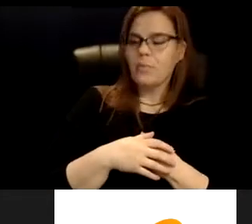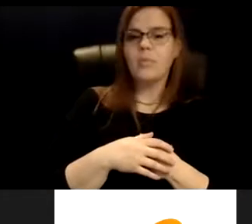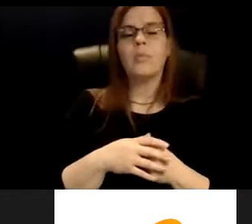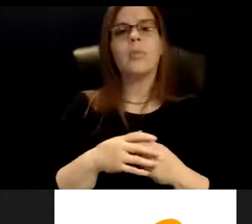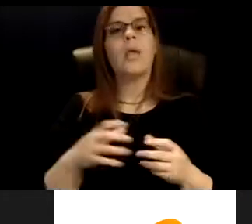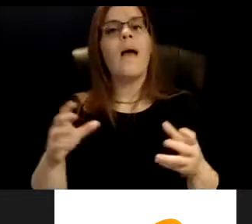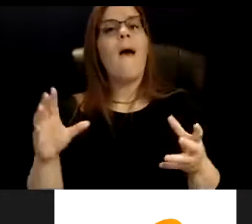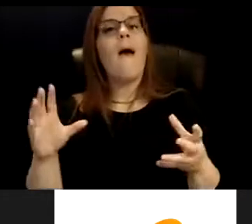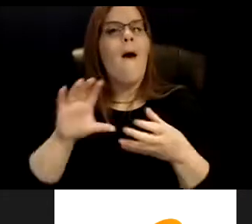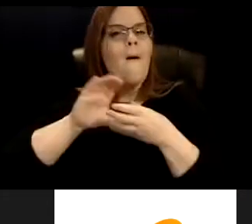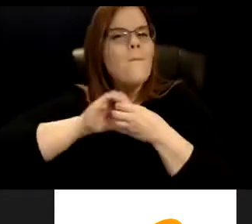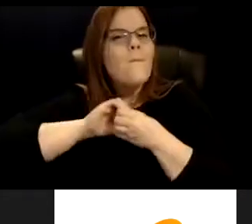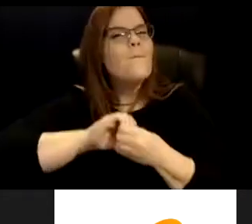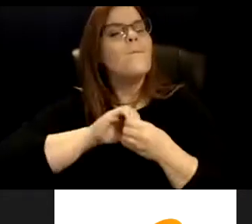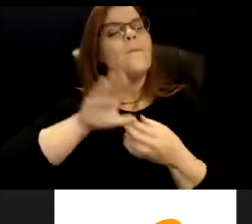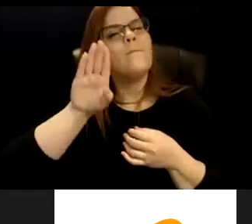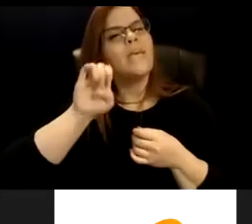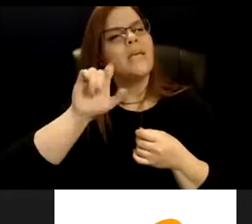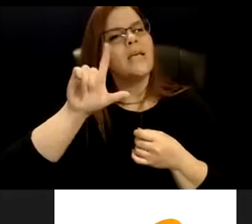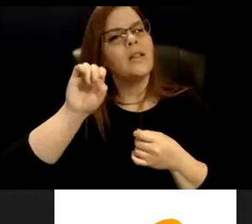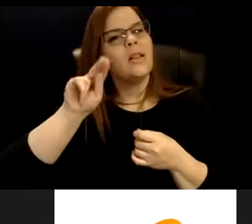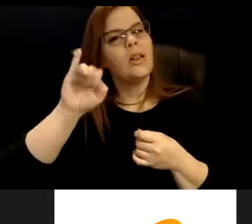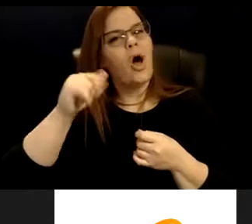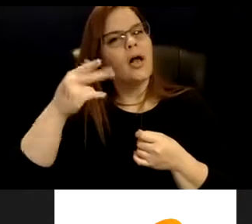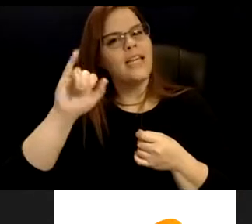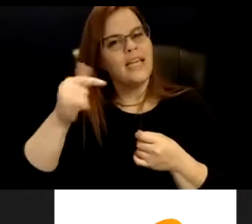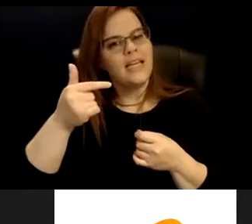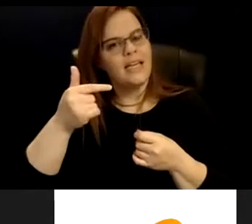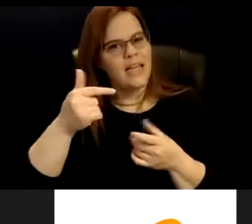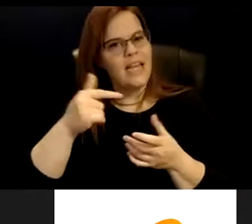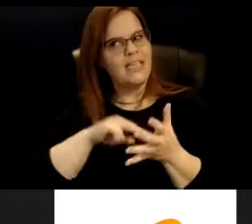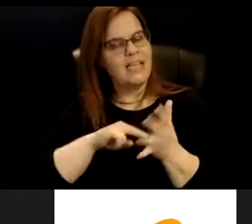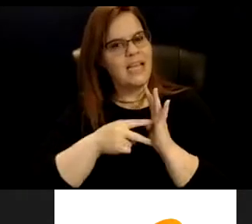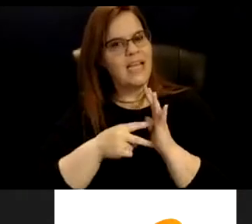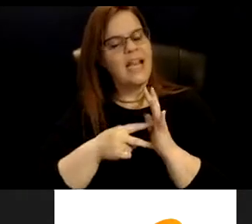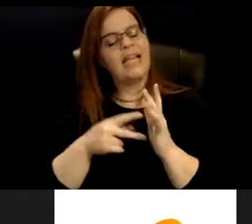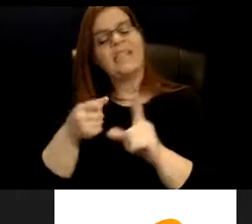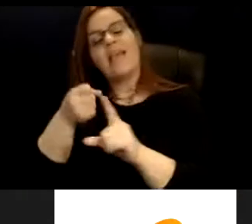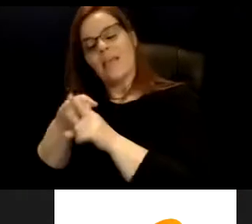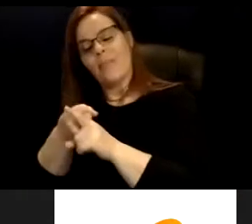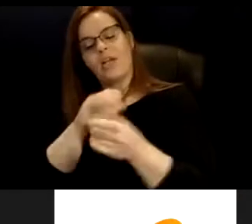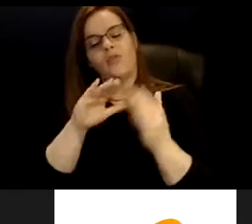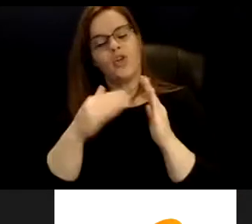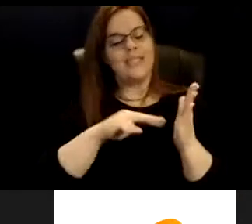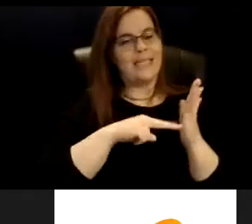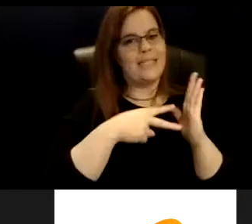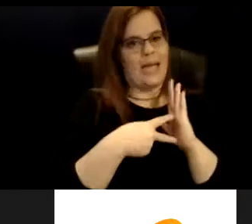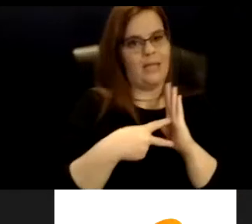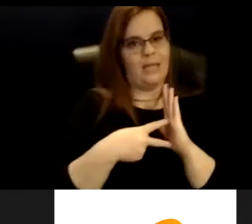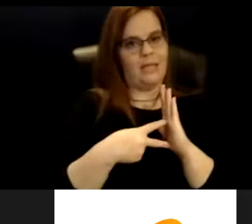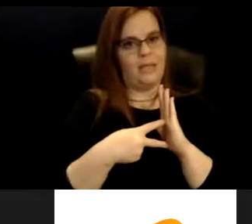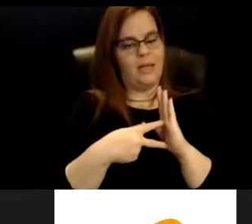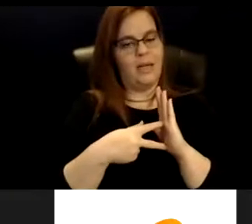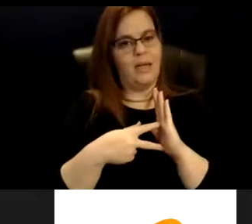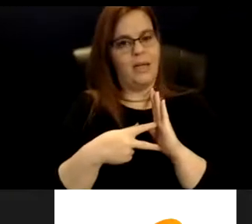is the, is the impact of that. It's an intent versus impact conversation. What I like to say impact